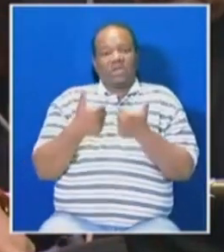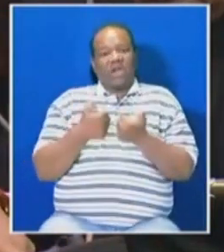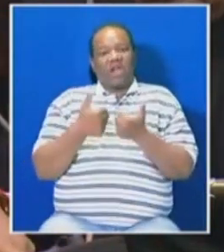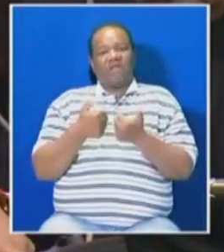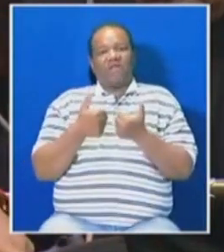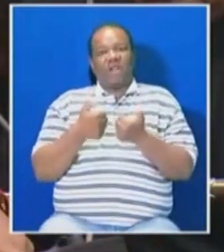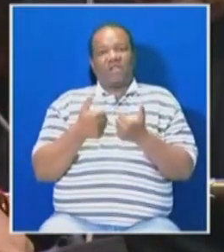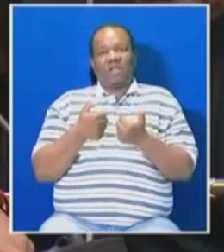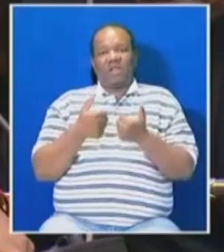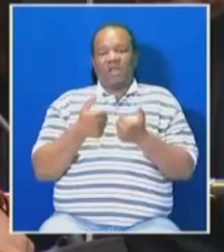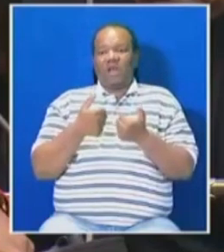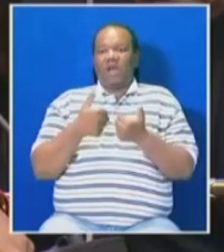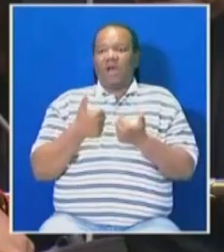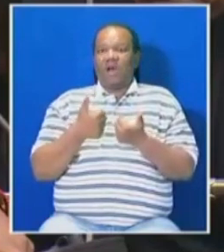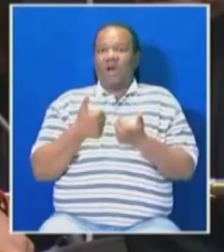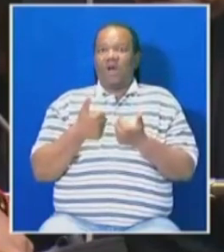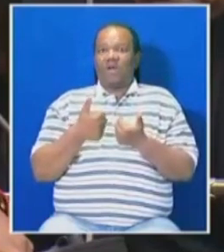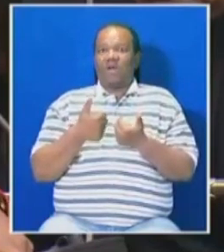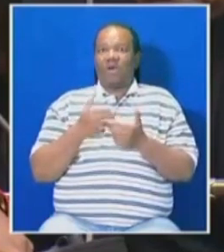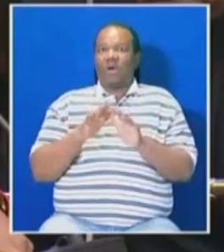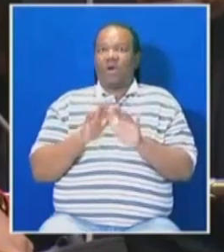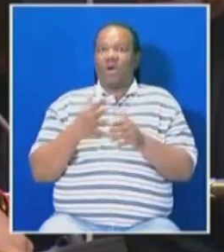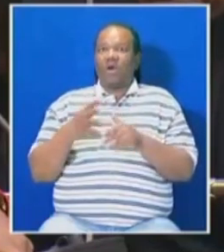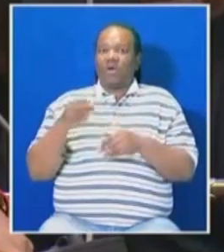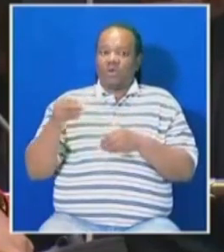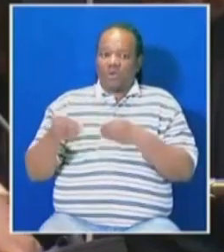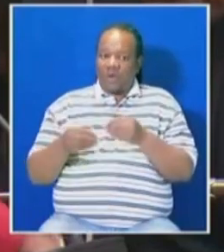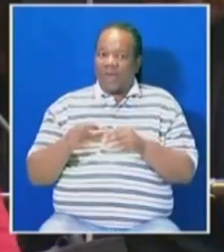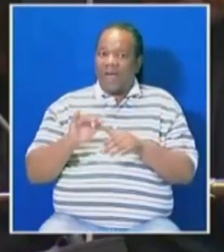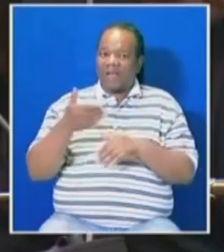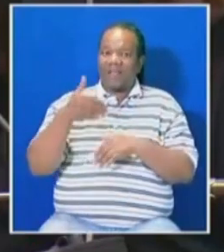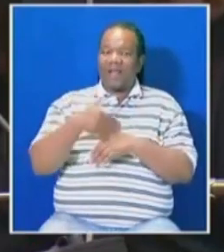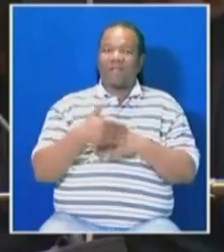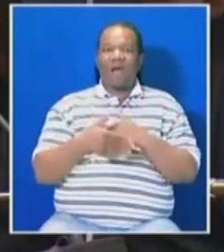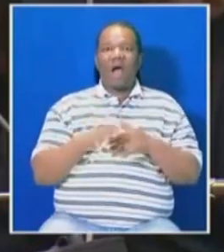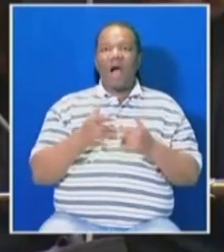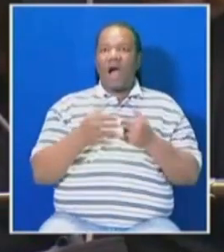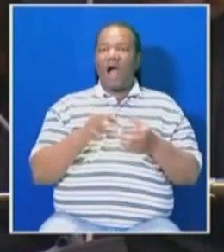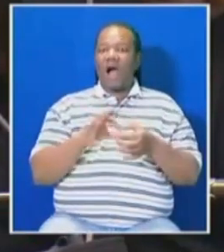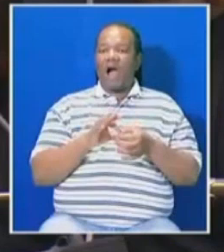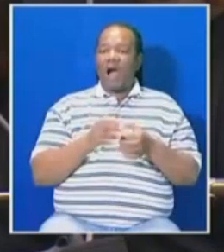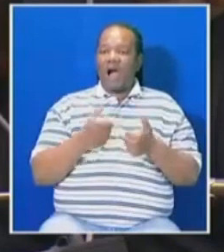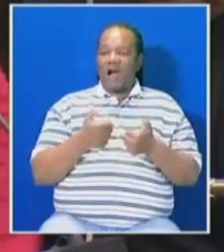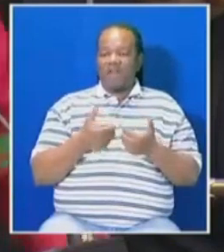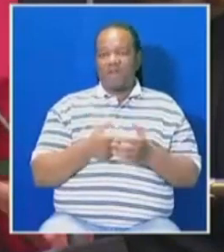cover up, to cover up external affairs. Yes, Chairperson, on a point of order again.